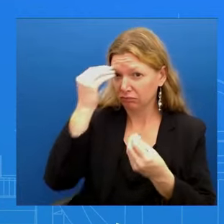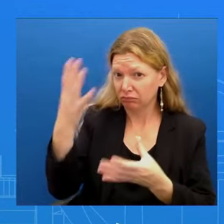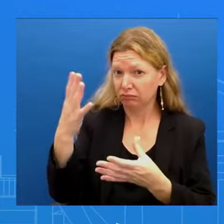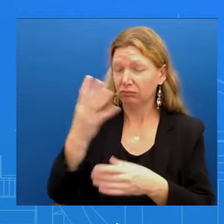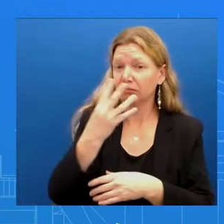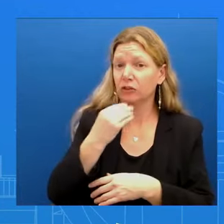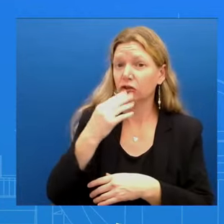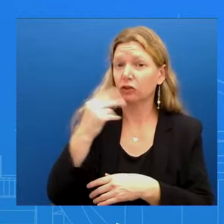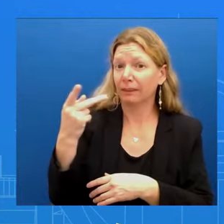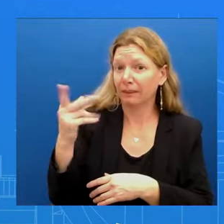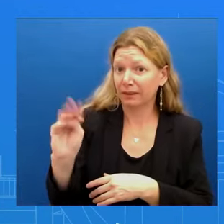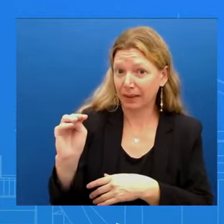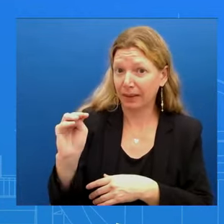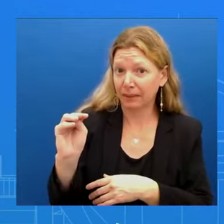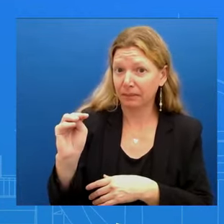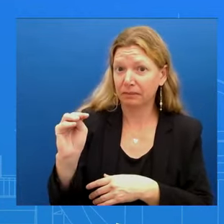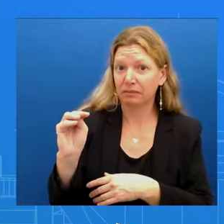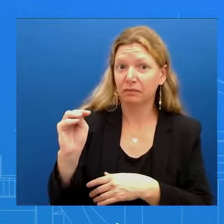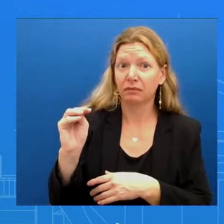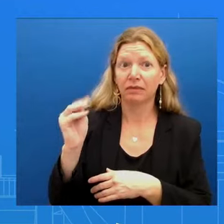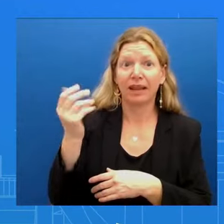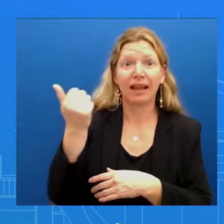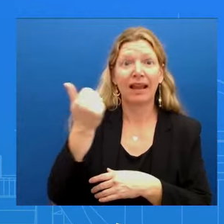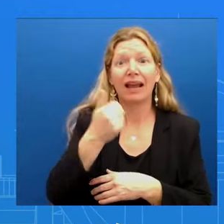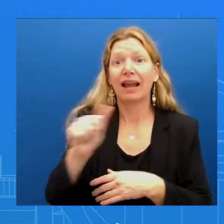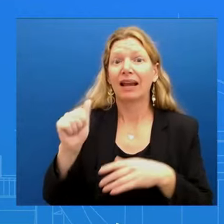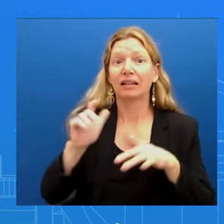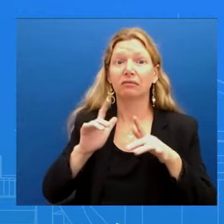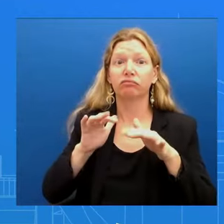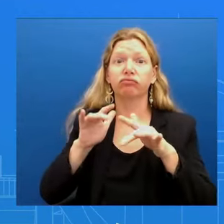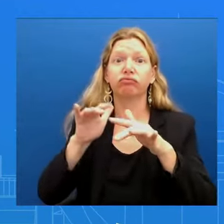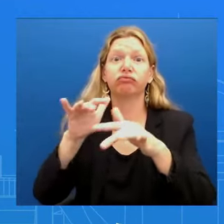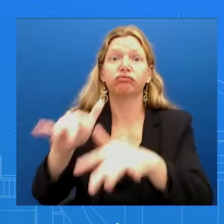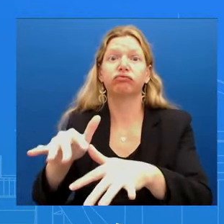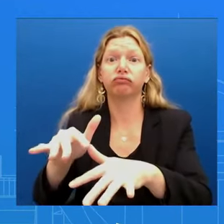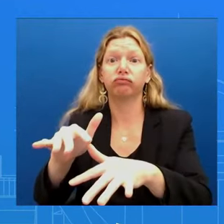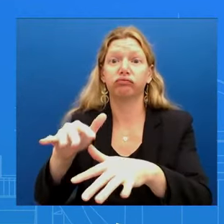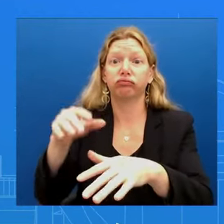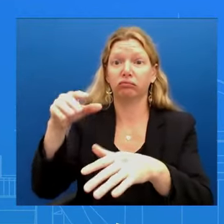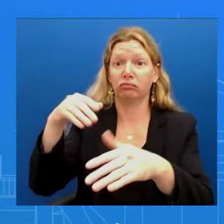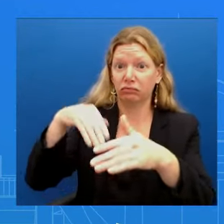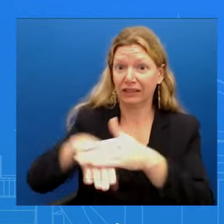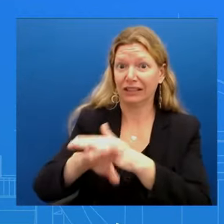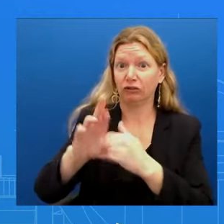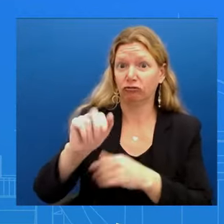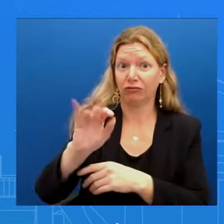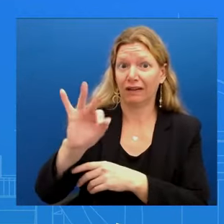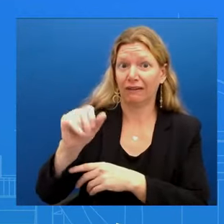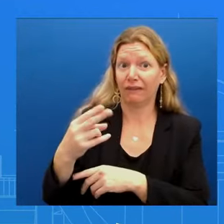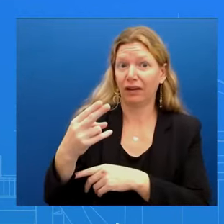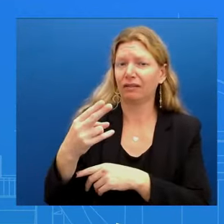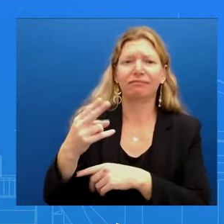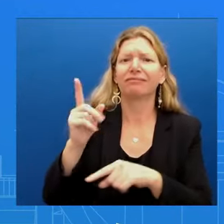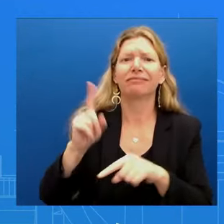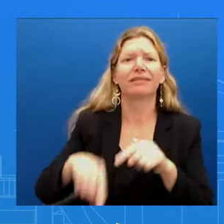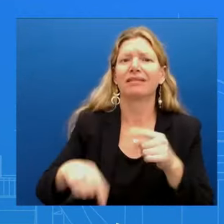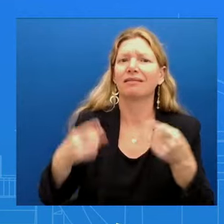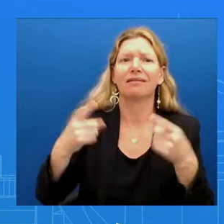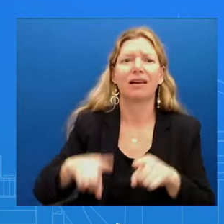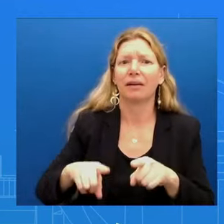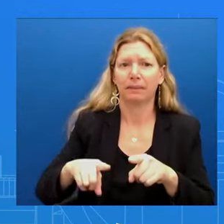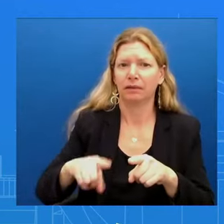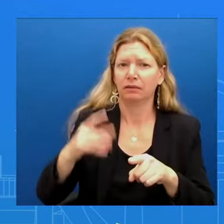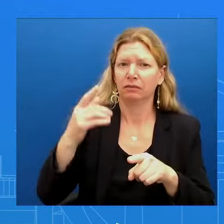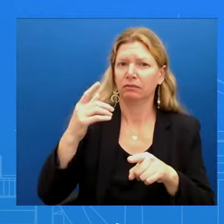should not happen without a plan to protect civilians there Is the president confident that this message is getting through to Netanyahu? And where are these